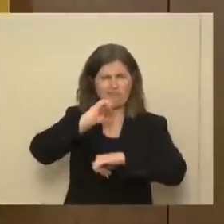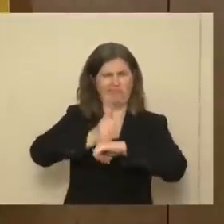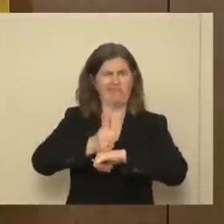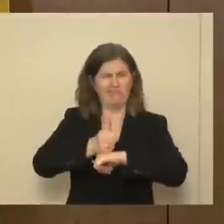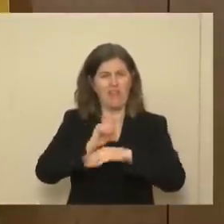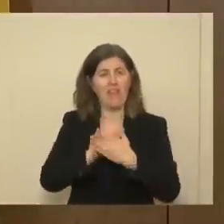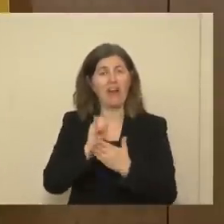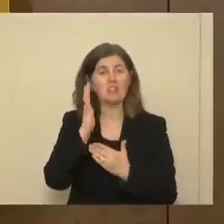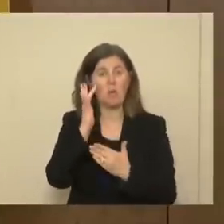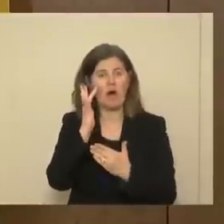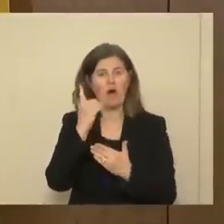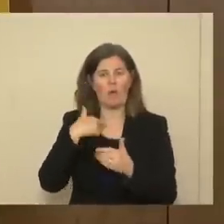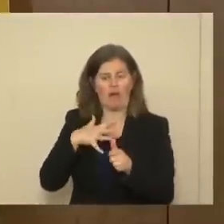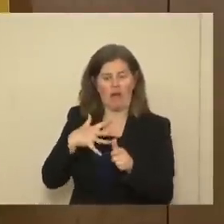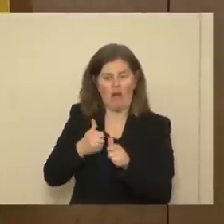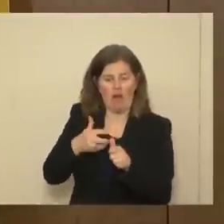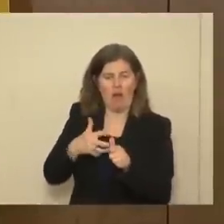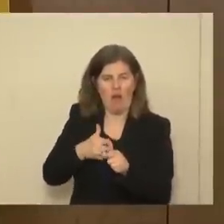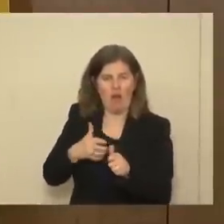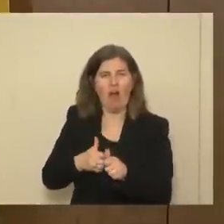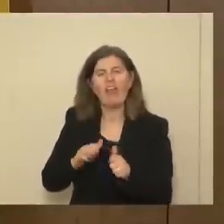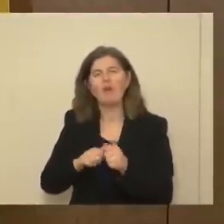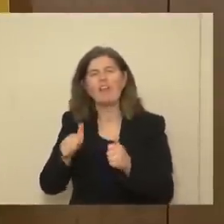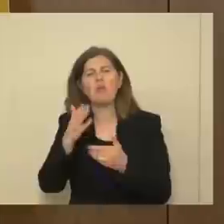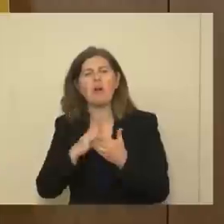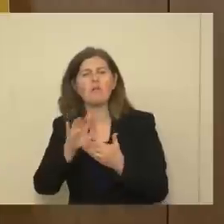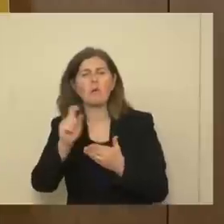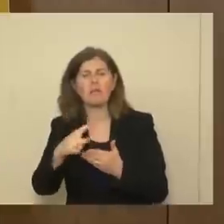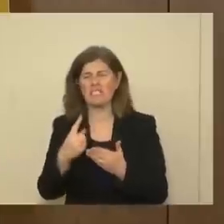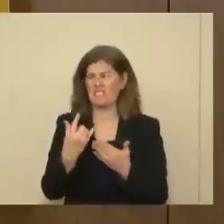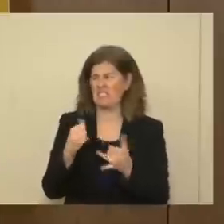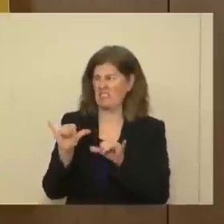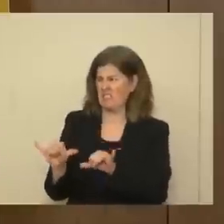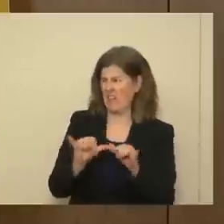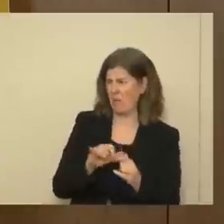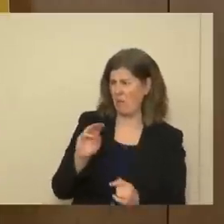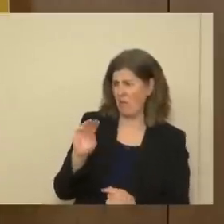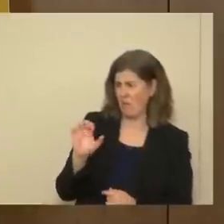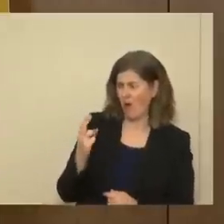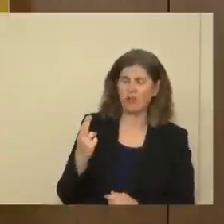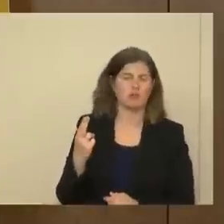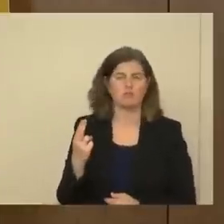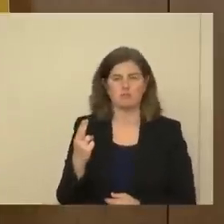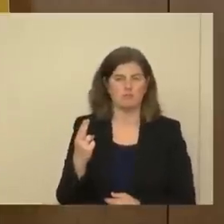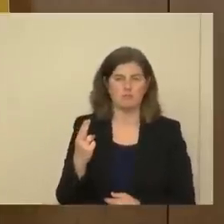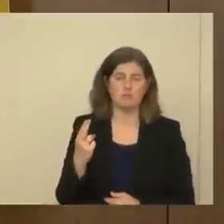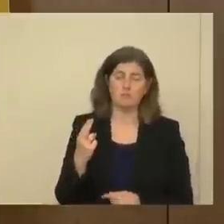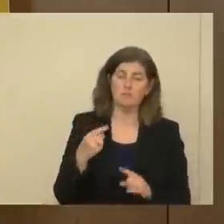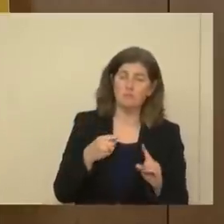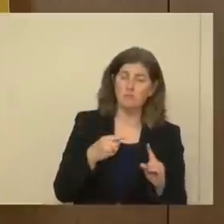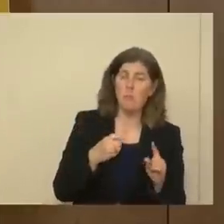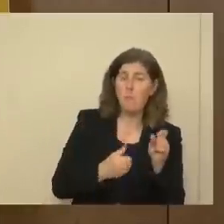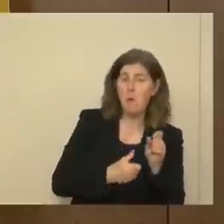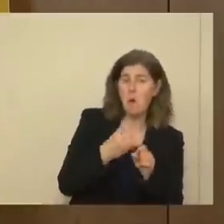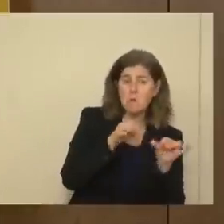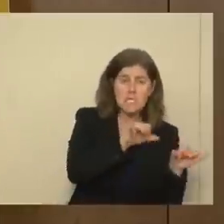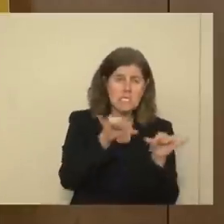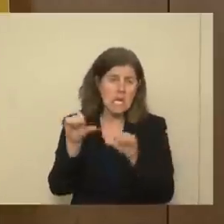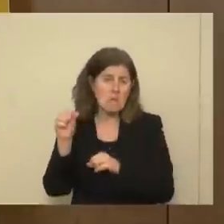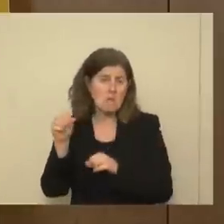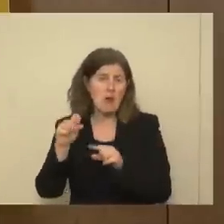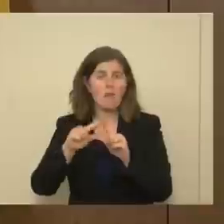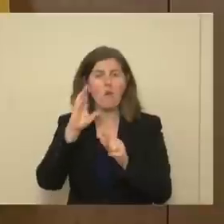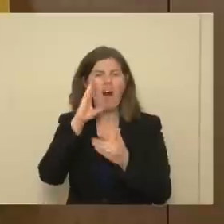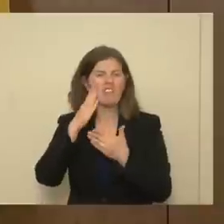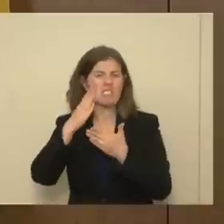we are updating. And that was the other point of your question. Is it still the same as March? It's going to be largely the same, Julia, but I think